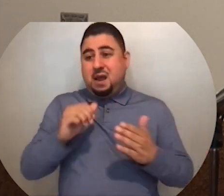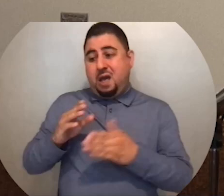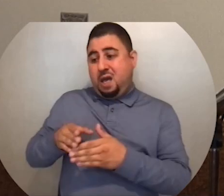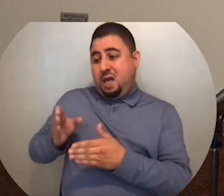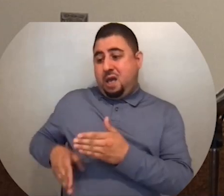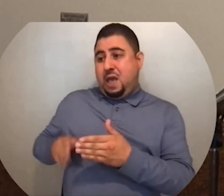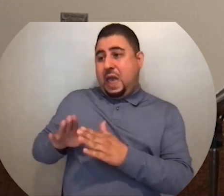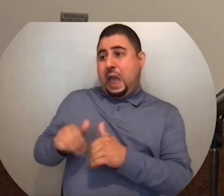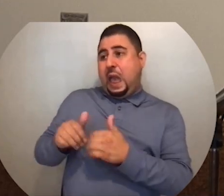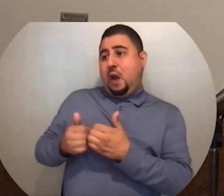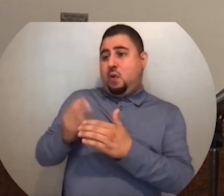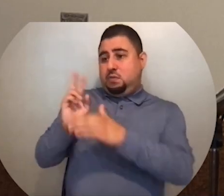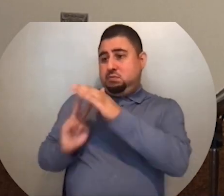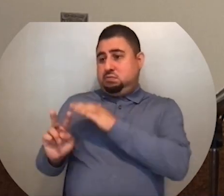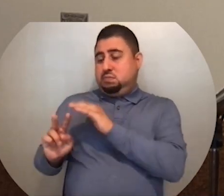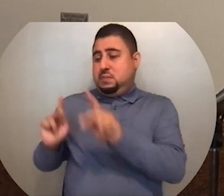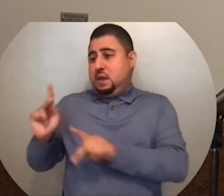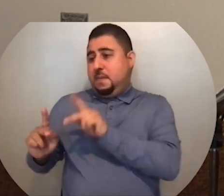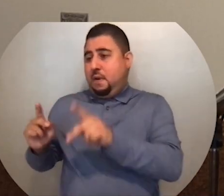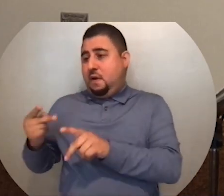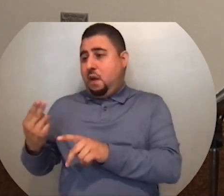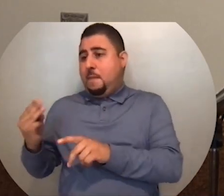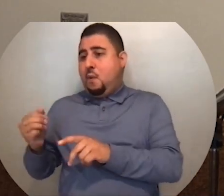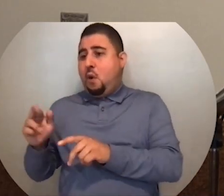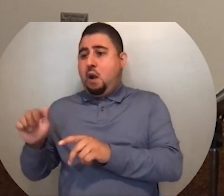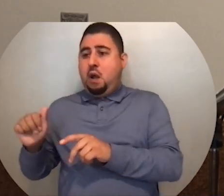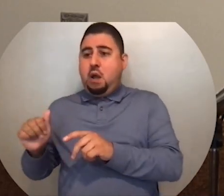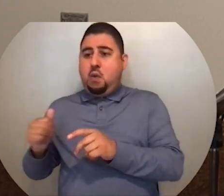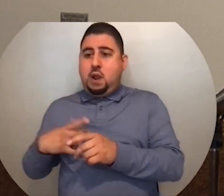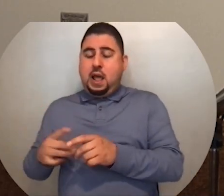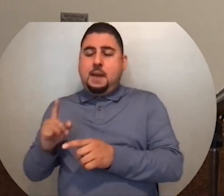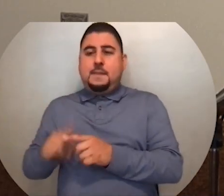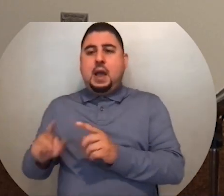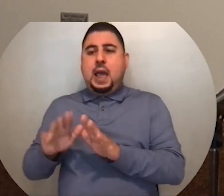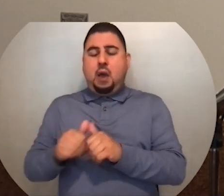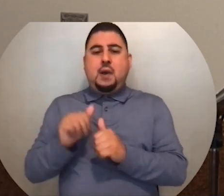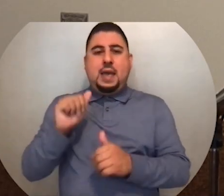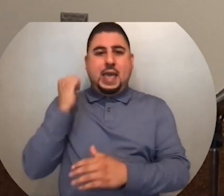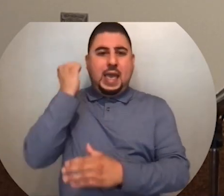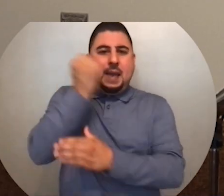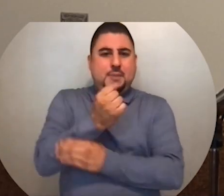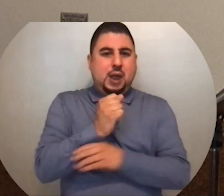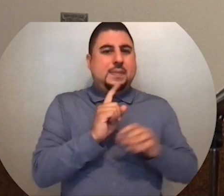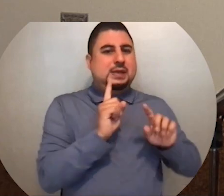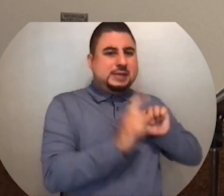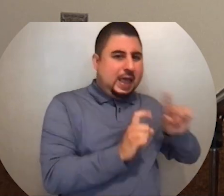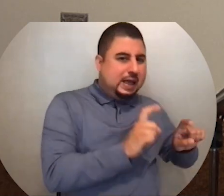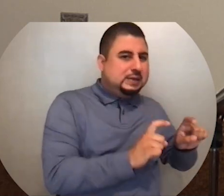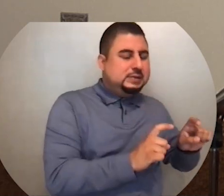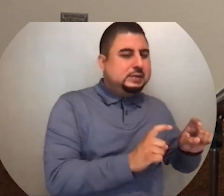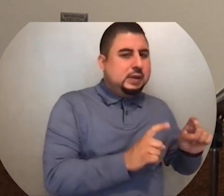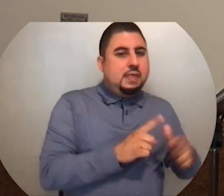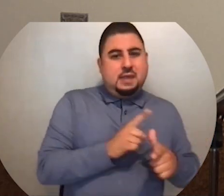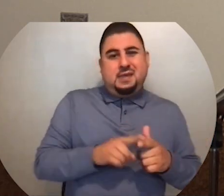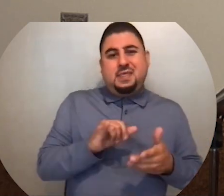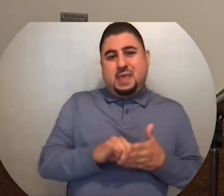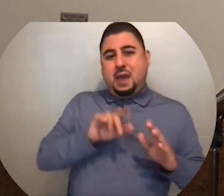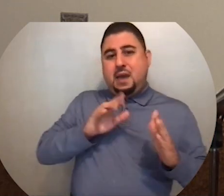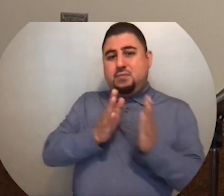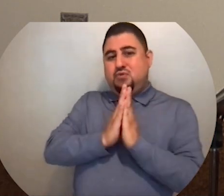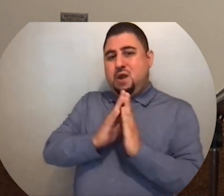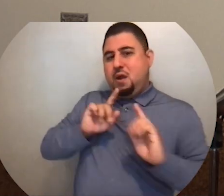the way that, you know, people in Gomorrah would have liked, but certainly the way that Abraham was asking, it was certainly done.